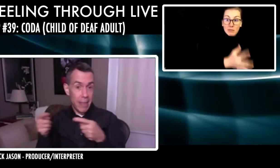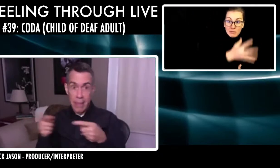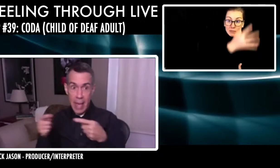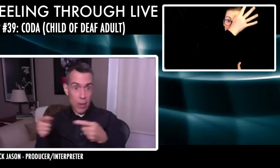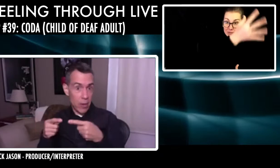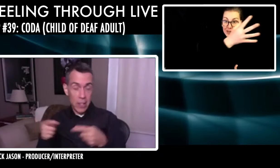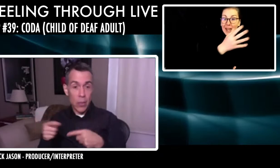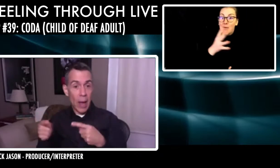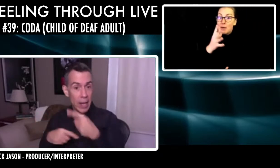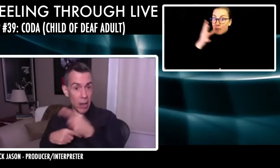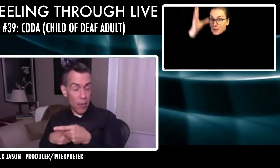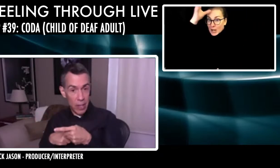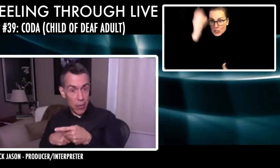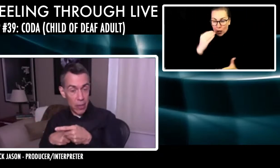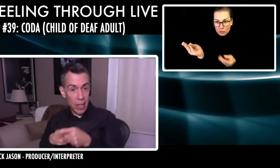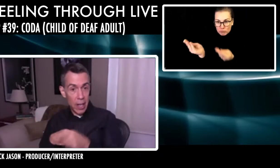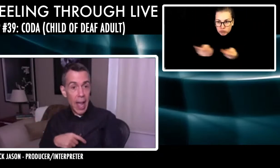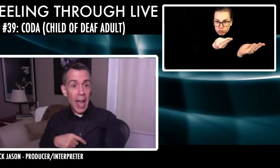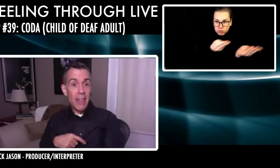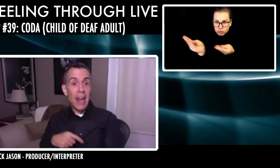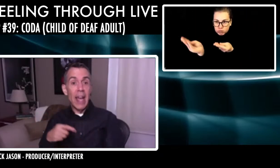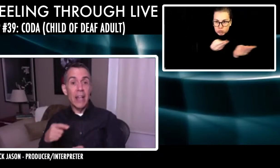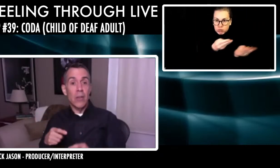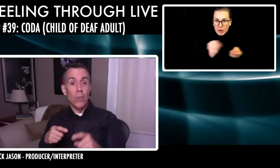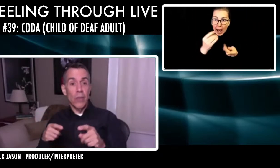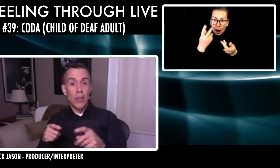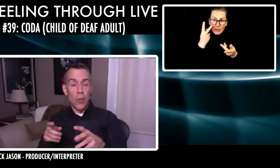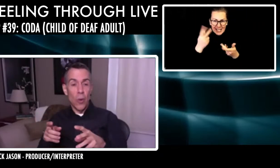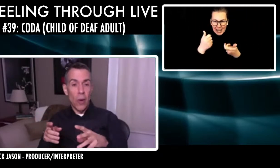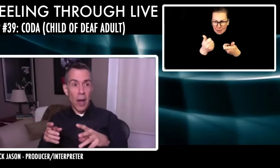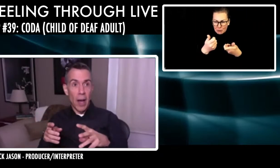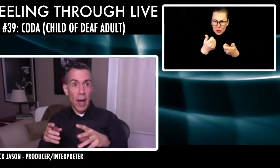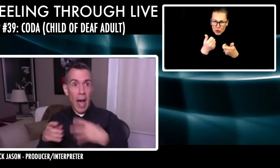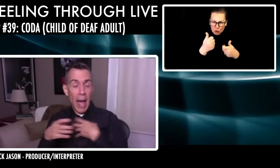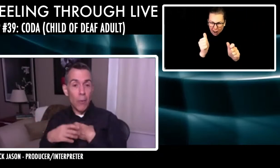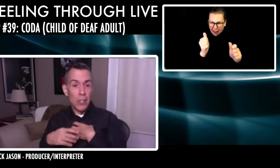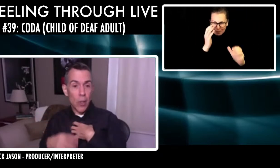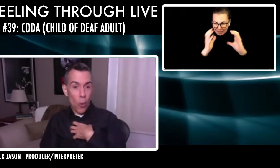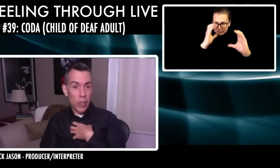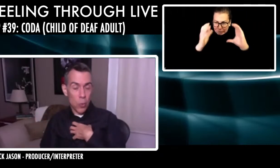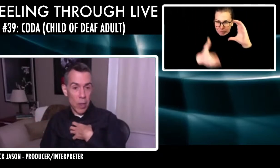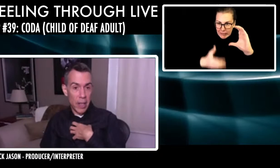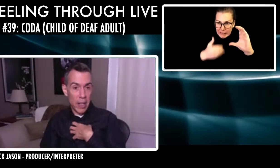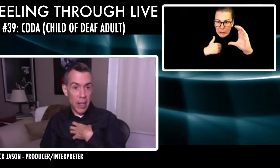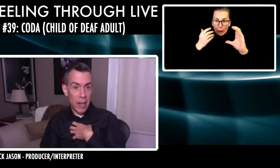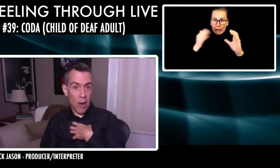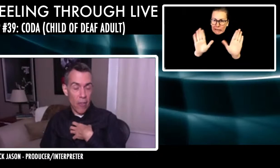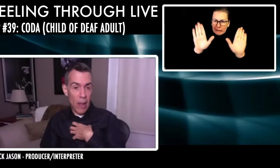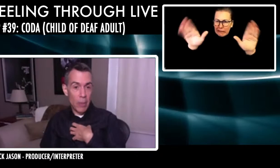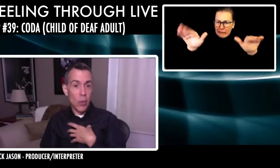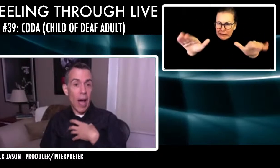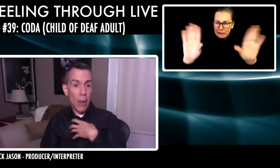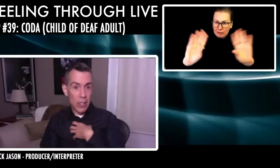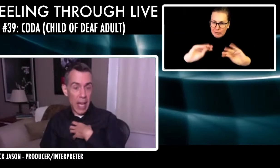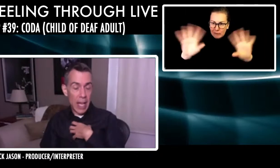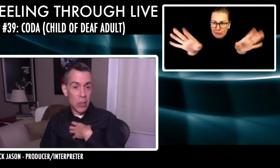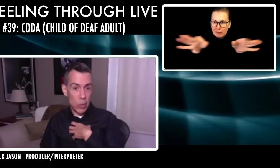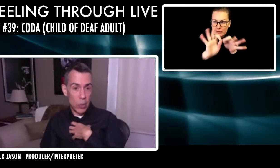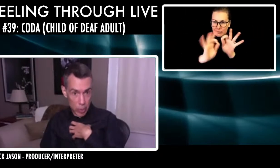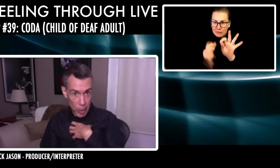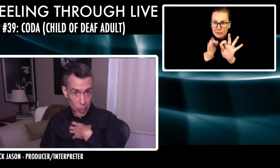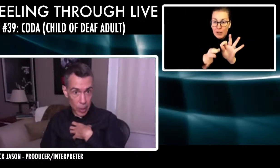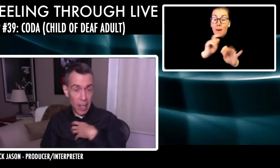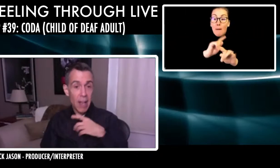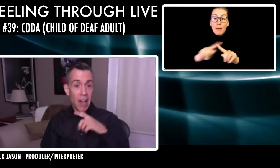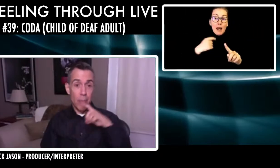they couldn't. So I had to often intervene. And then I had to, you know, so I was the oldest one in our family. So I was tasked